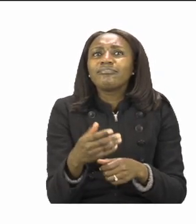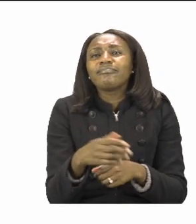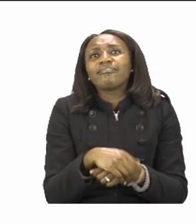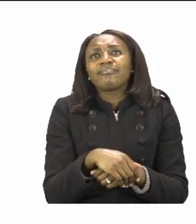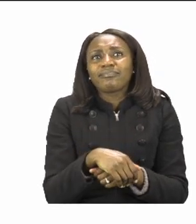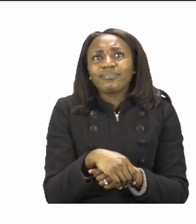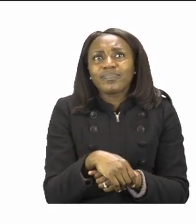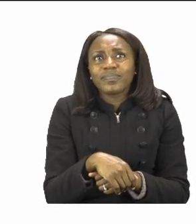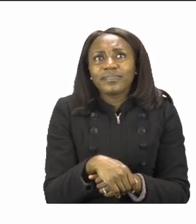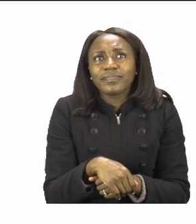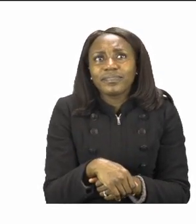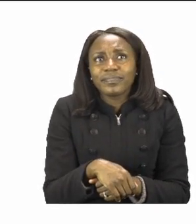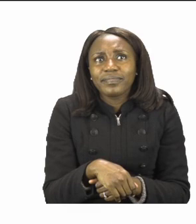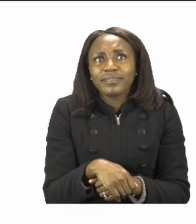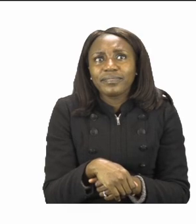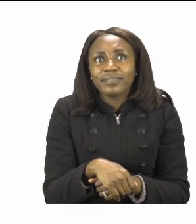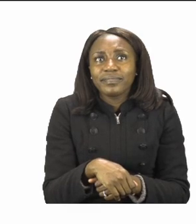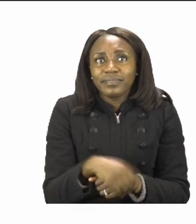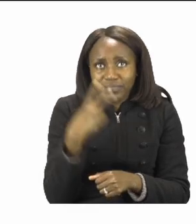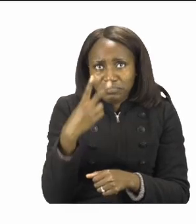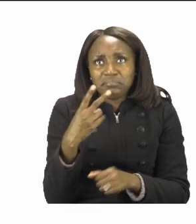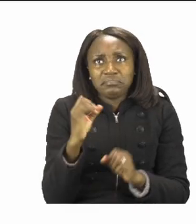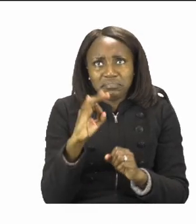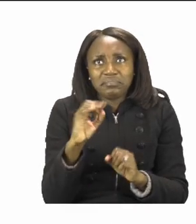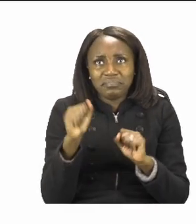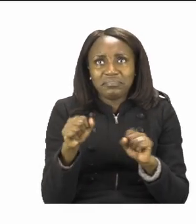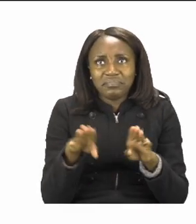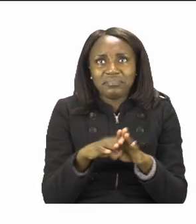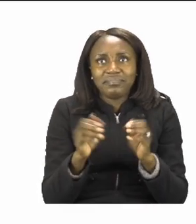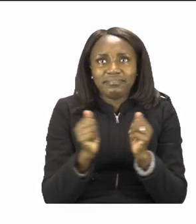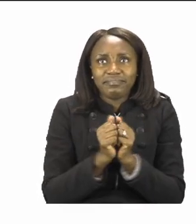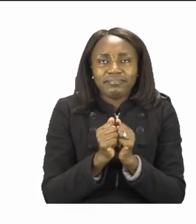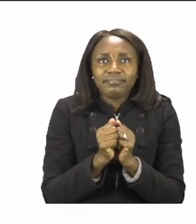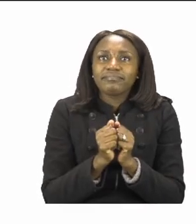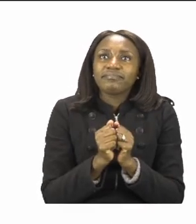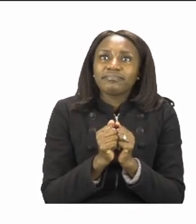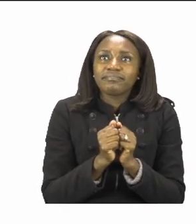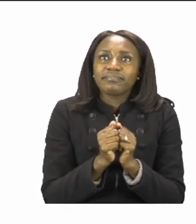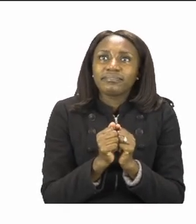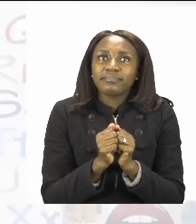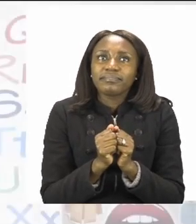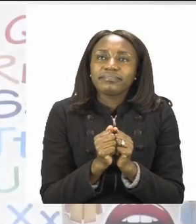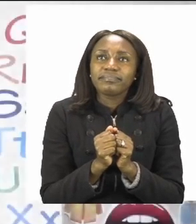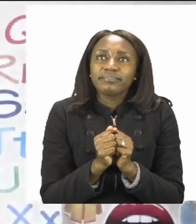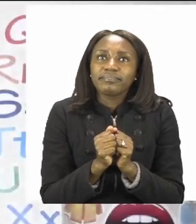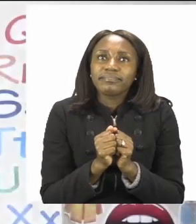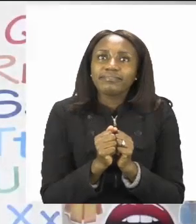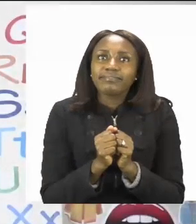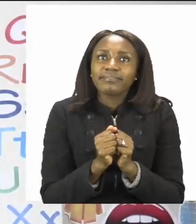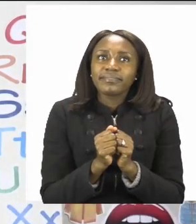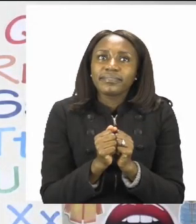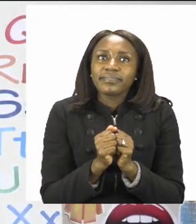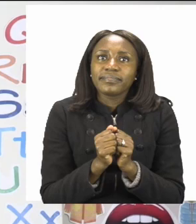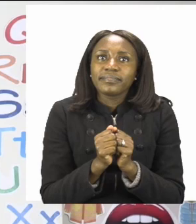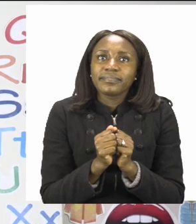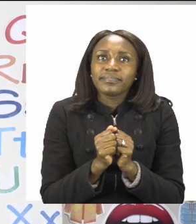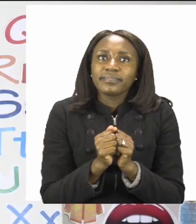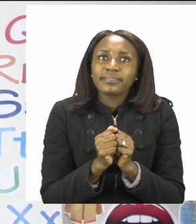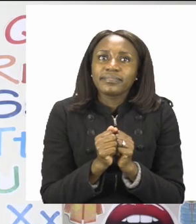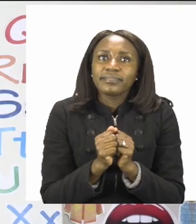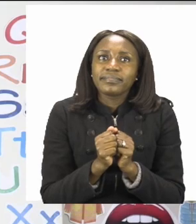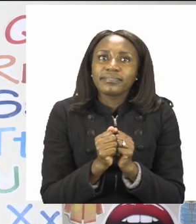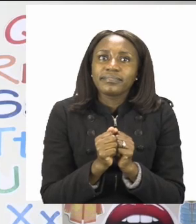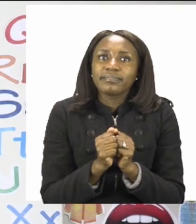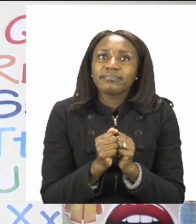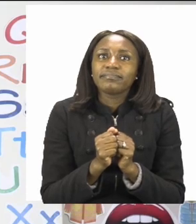So let's try and see if we can play a little bit of the game here in the classroom together. I